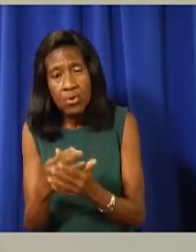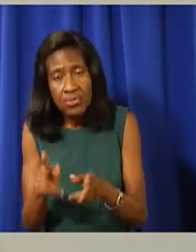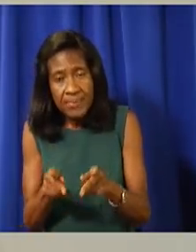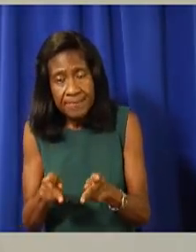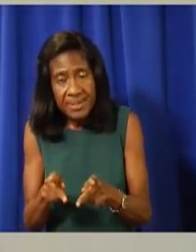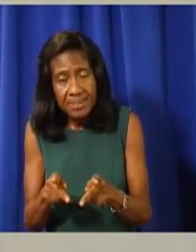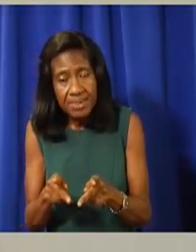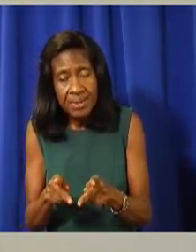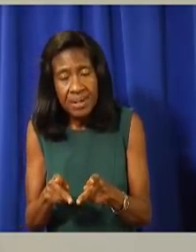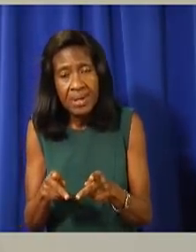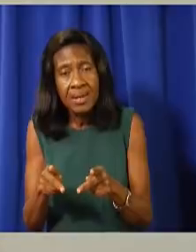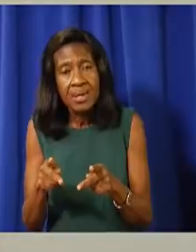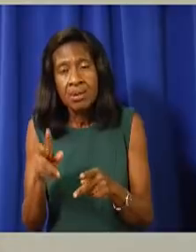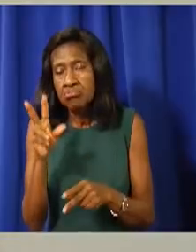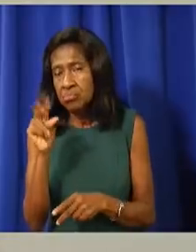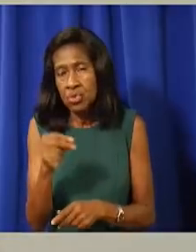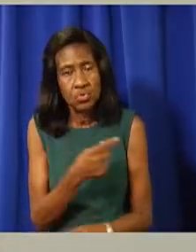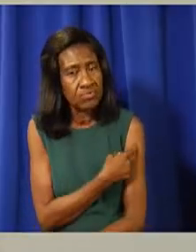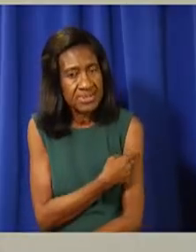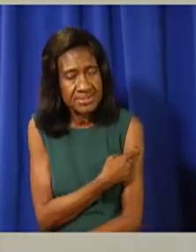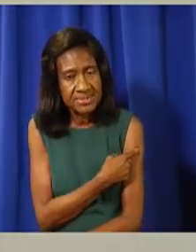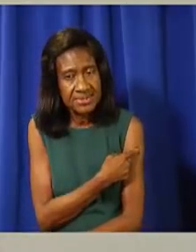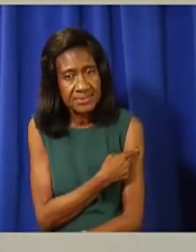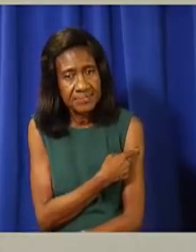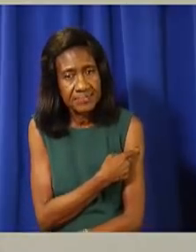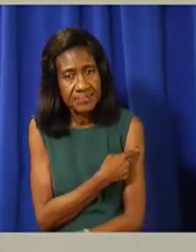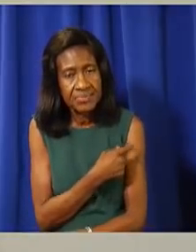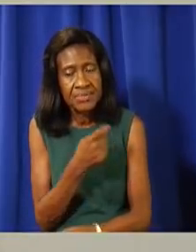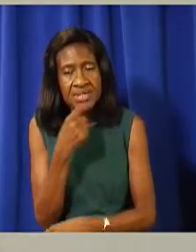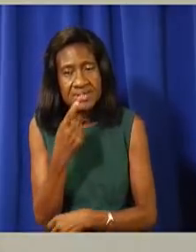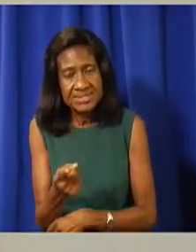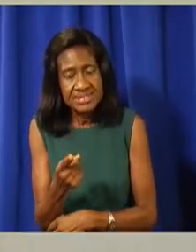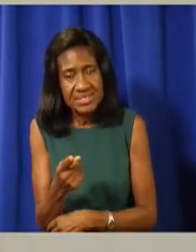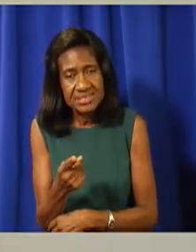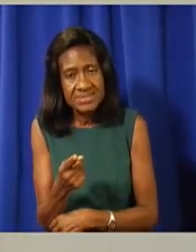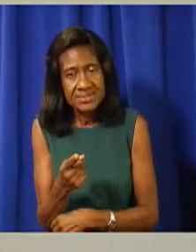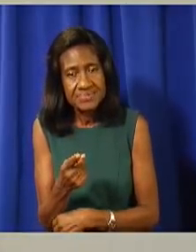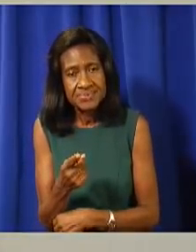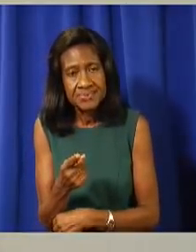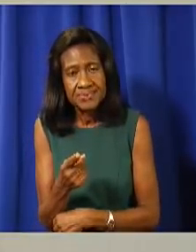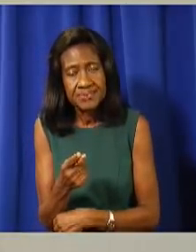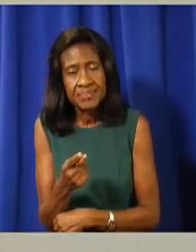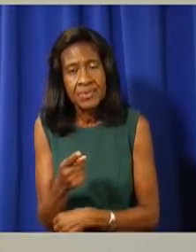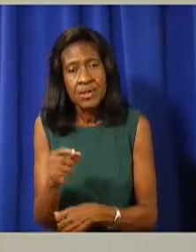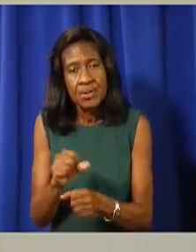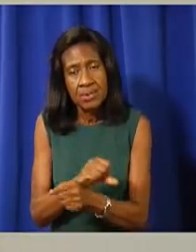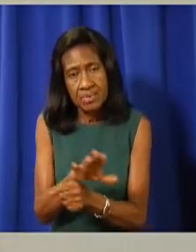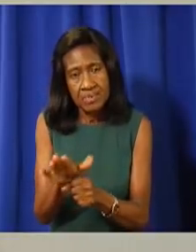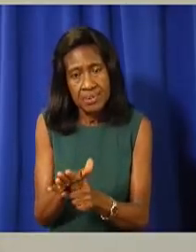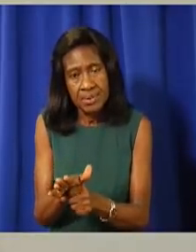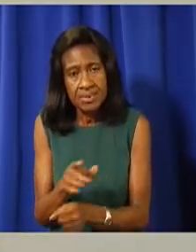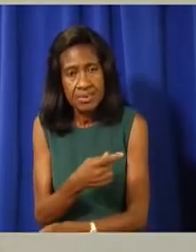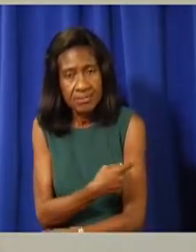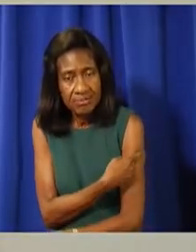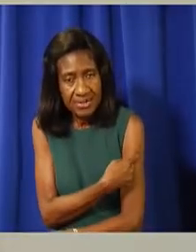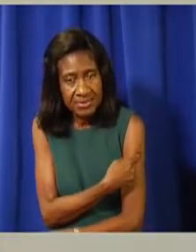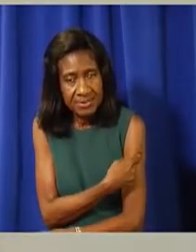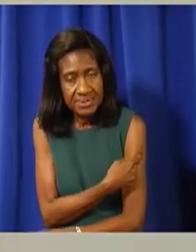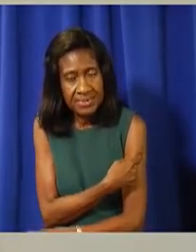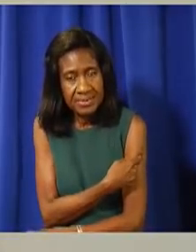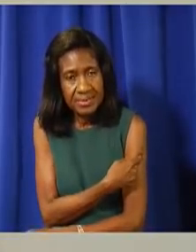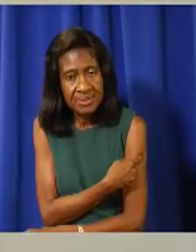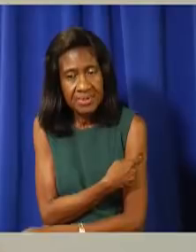The evidence in support of vaccine is conclusive. COVID-19 vaccinations are currently